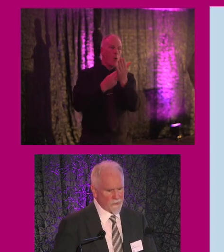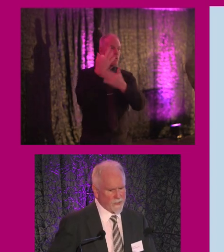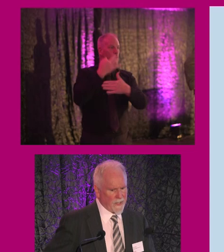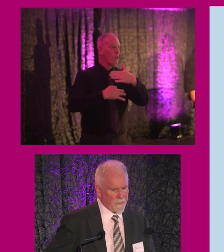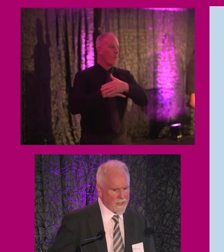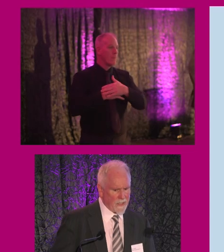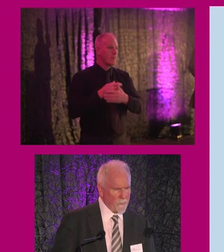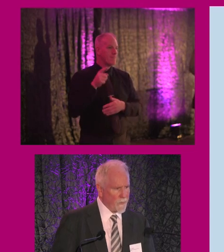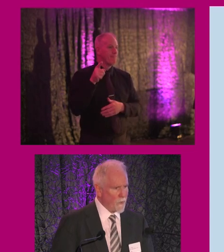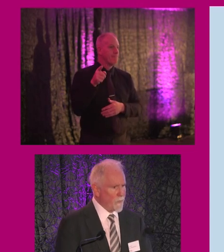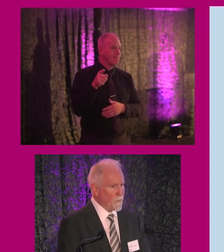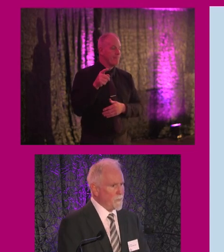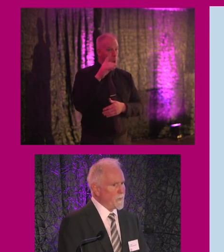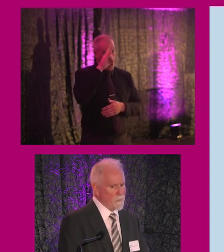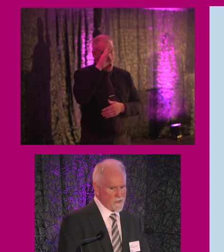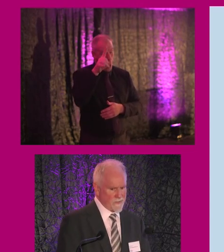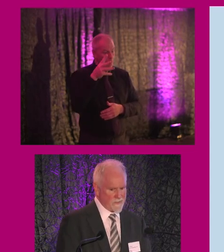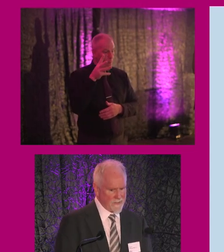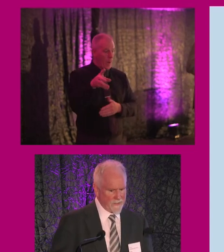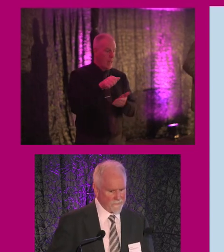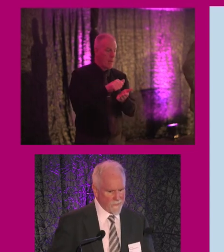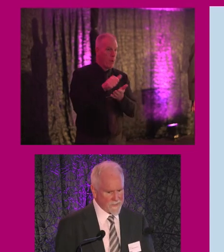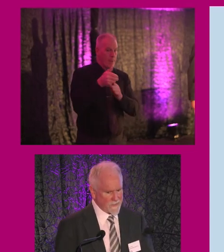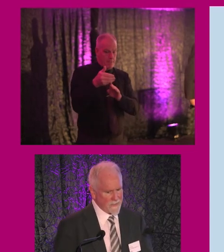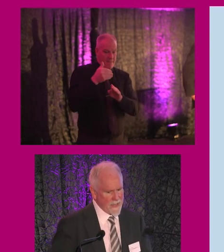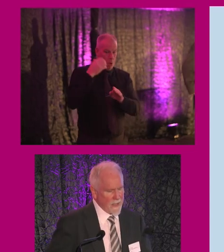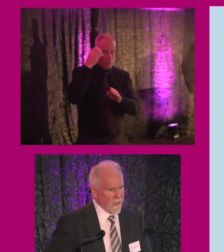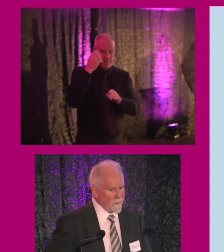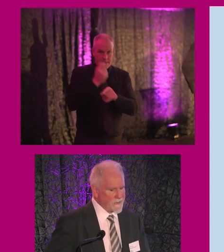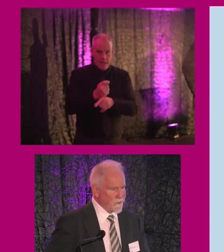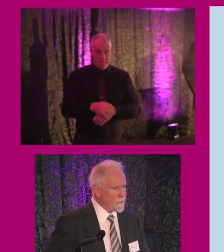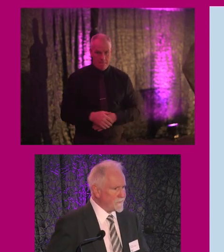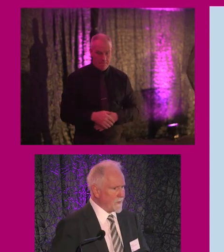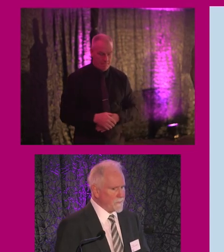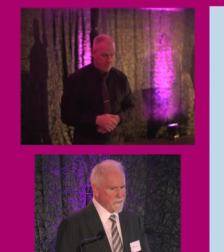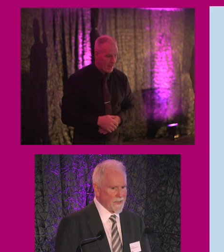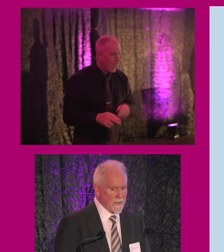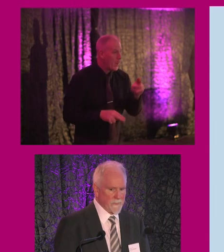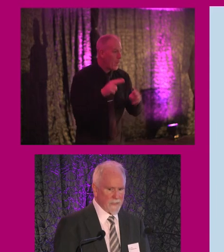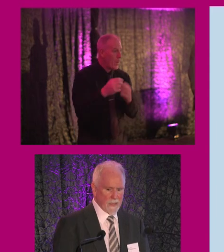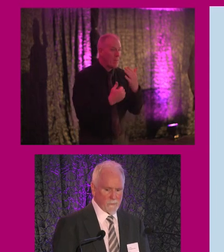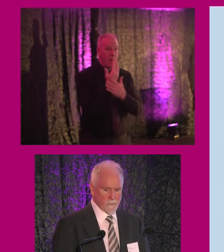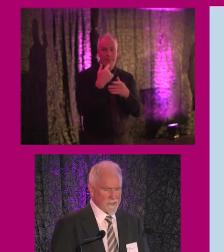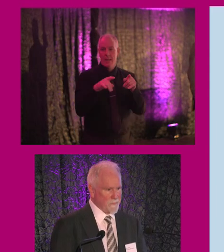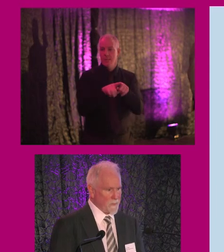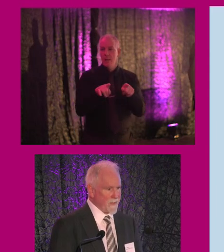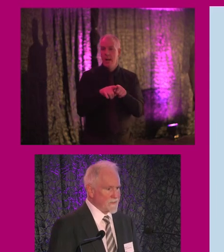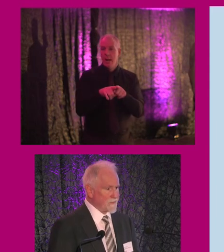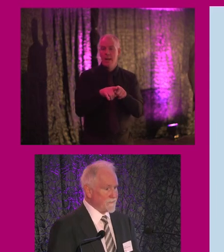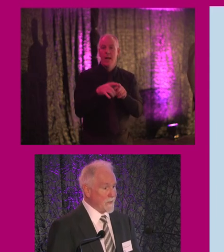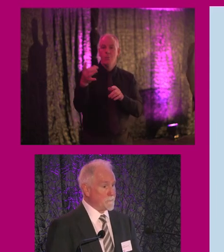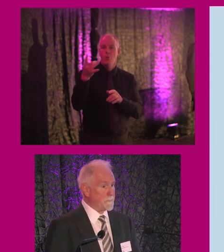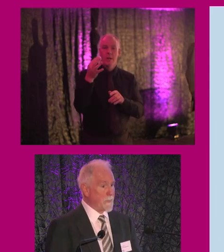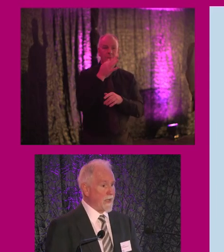which again, we're hoping will be published this side of Christmas. And also a new development, a request from the